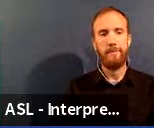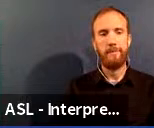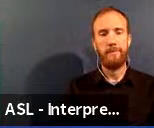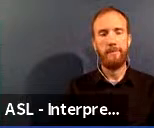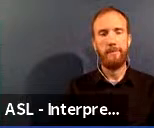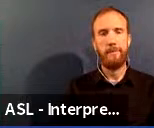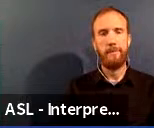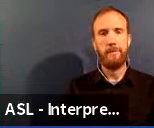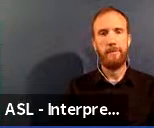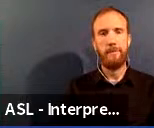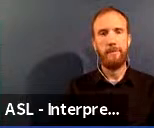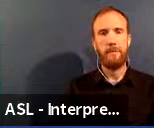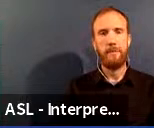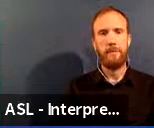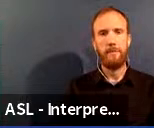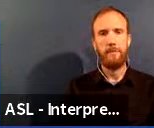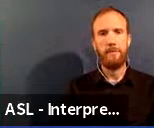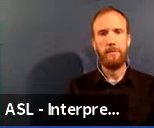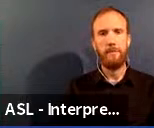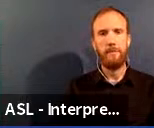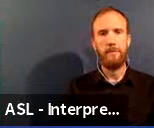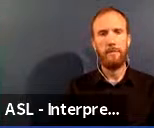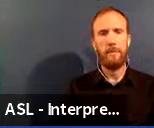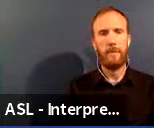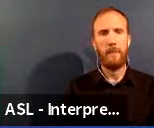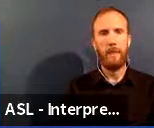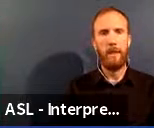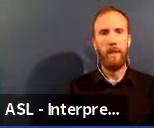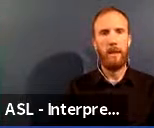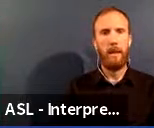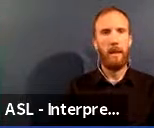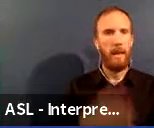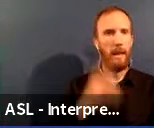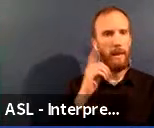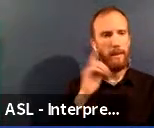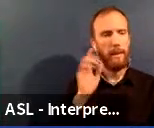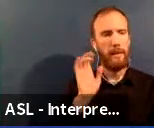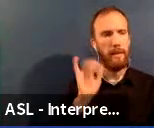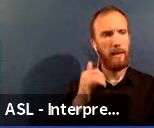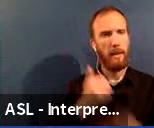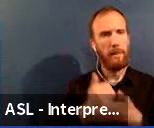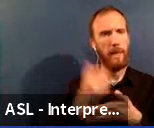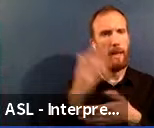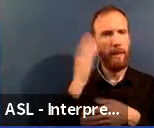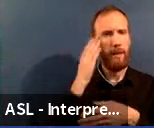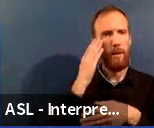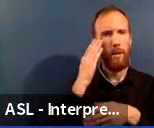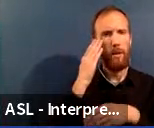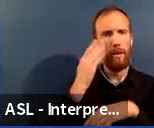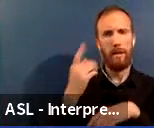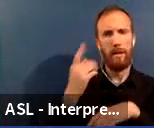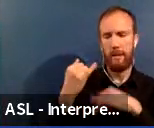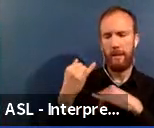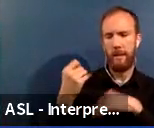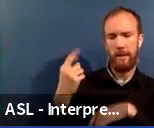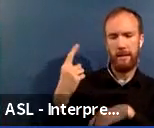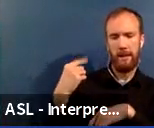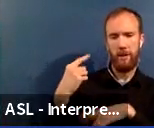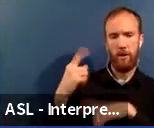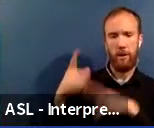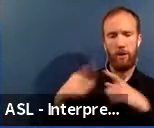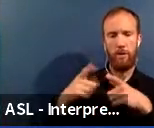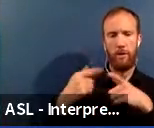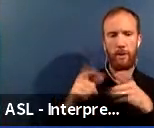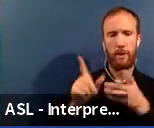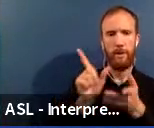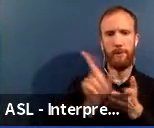Um, I, yeah, I think that's helpful. One, one thing, um, I, I do know that every time you put that last year, at least when we released the report, there